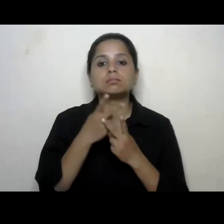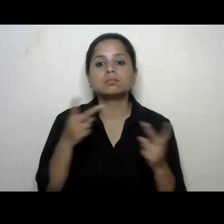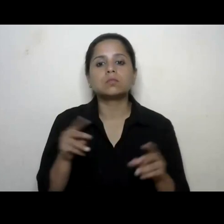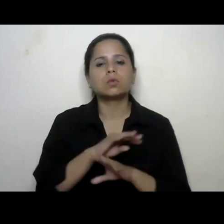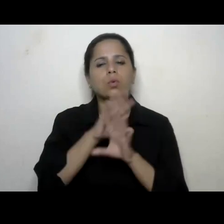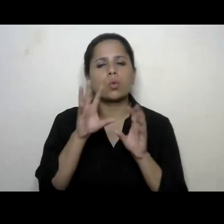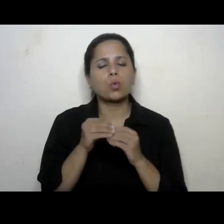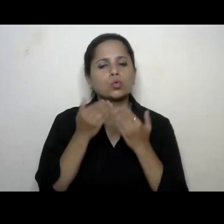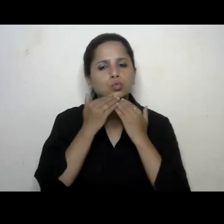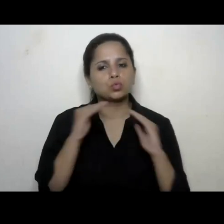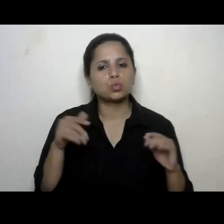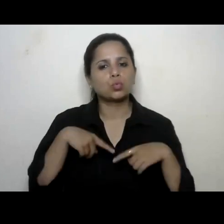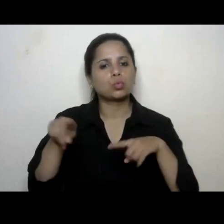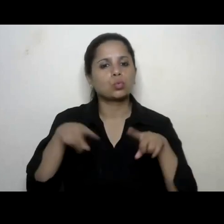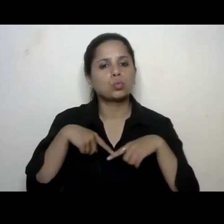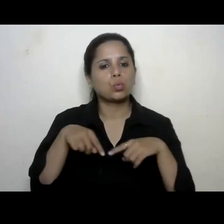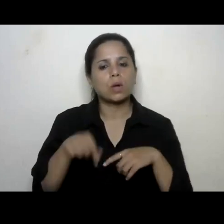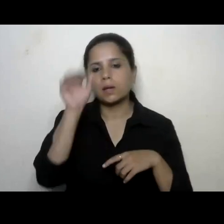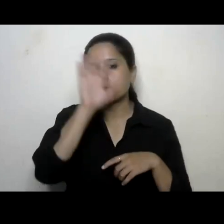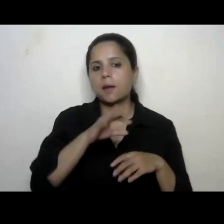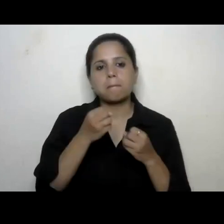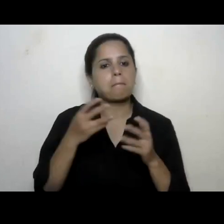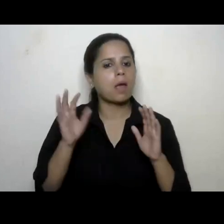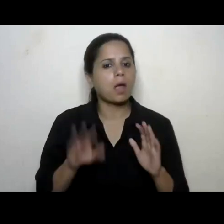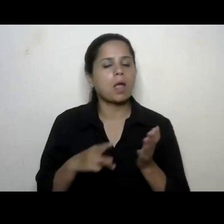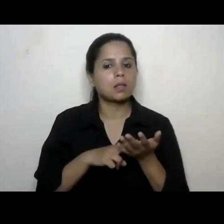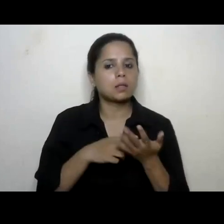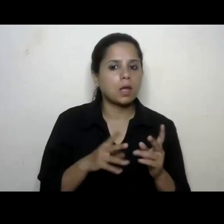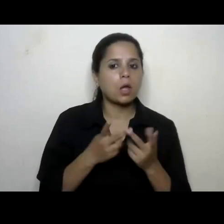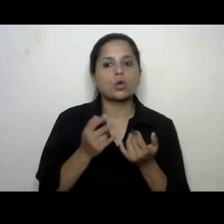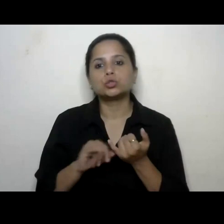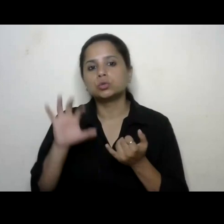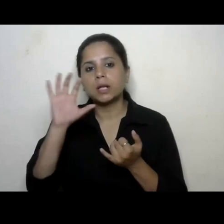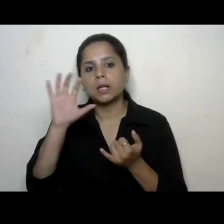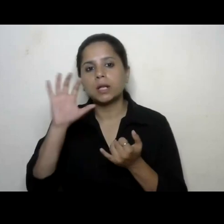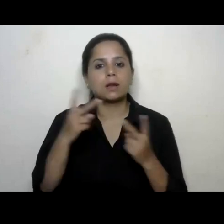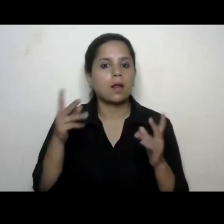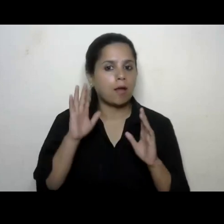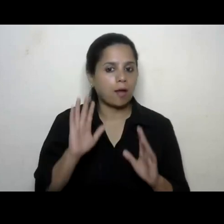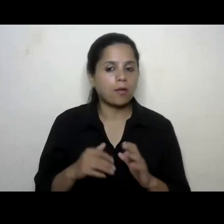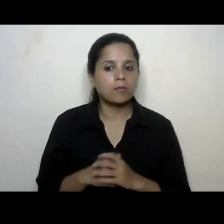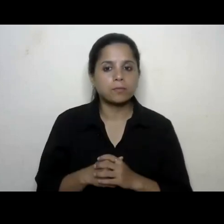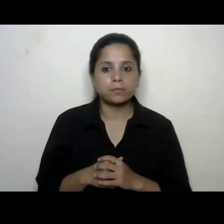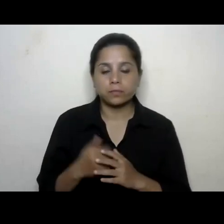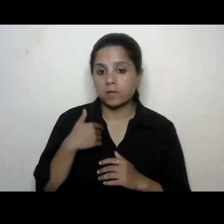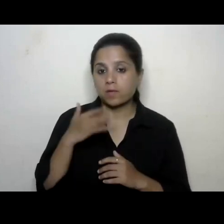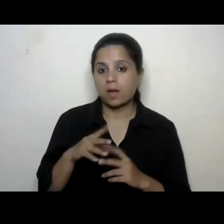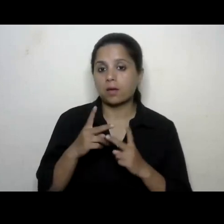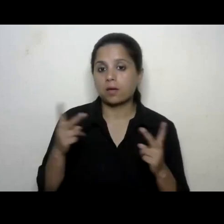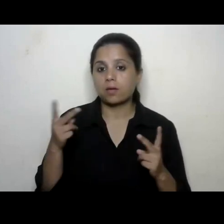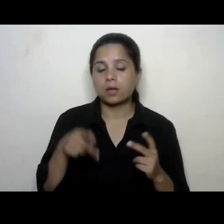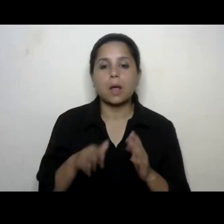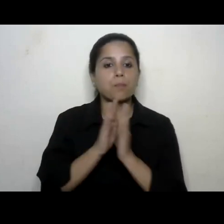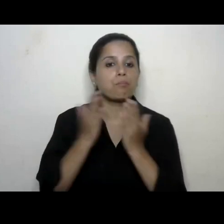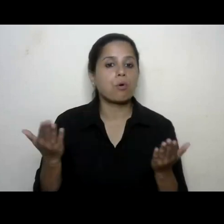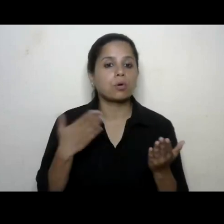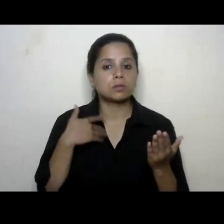all the school boards in this country the national as well as the state boards and we have the textbooks textbooks